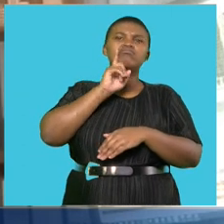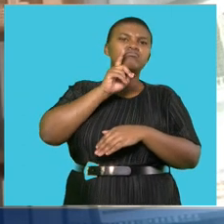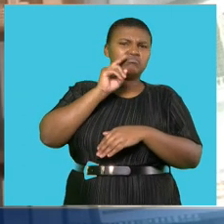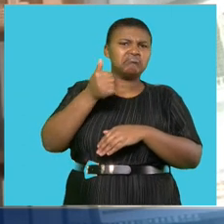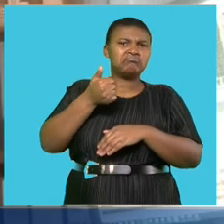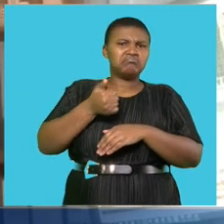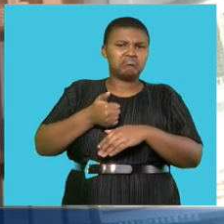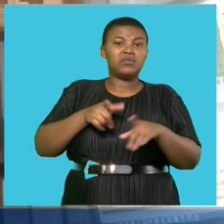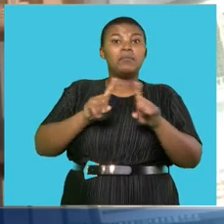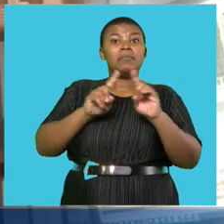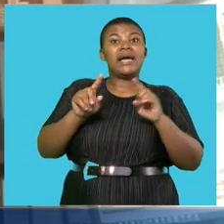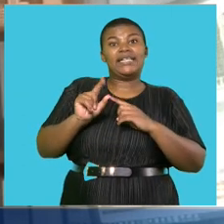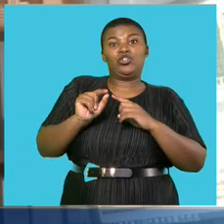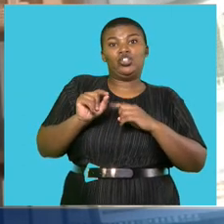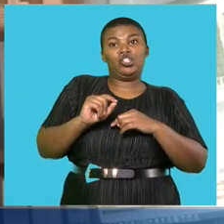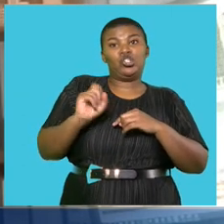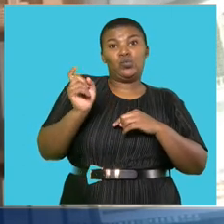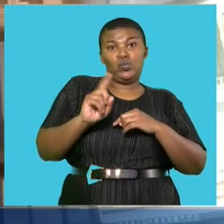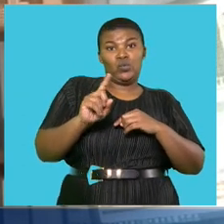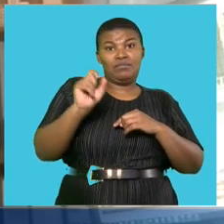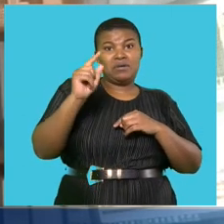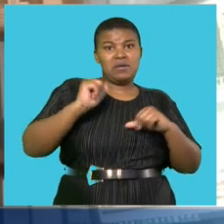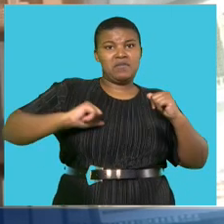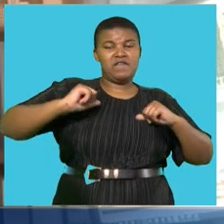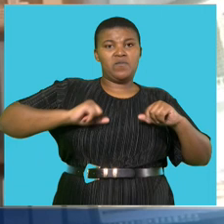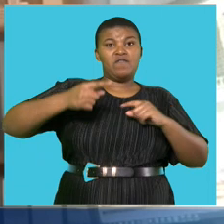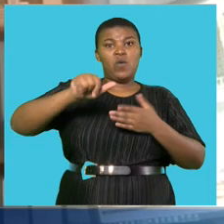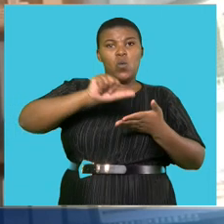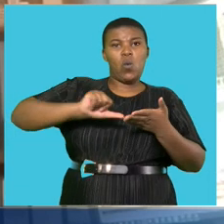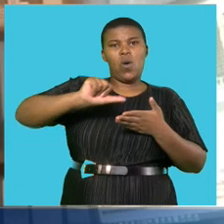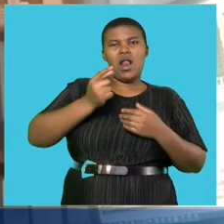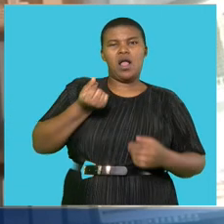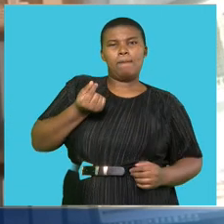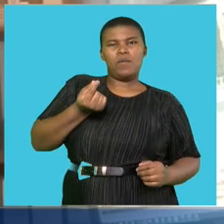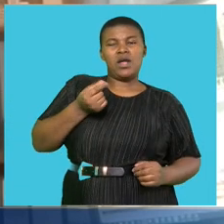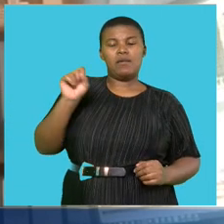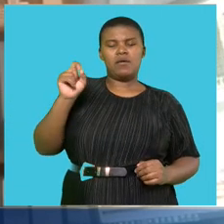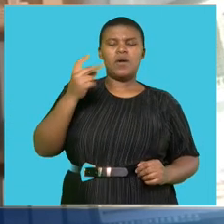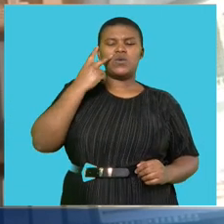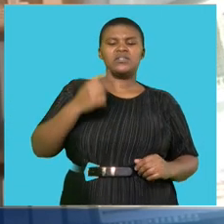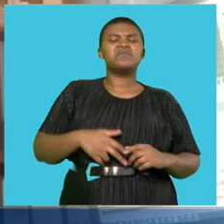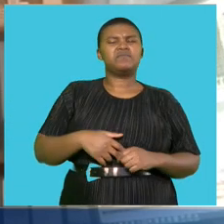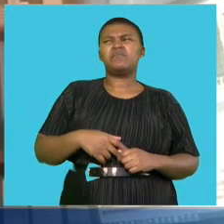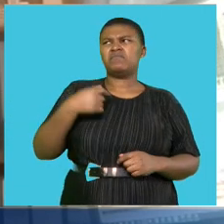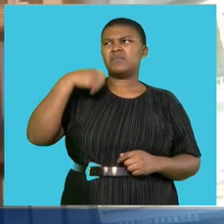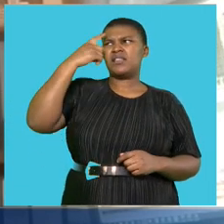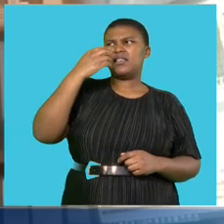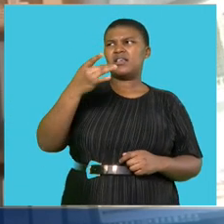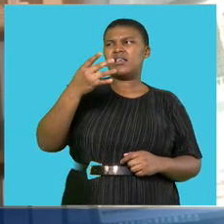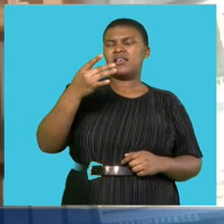But quite interesting throughout the day has been the performance of the oil price. Initially, we could buy